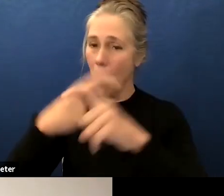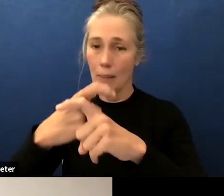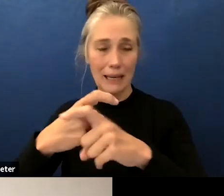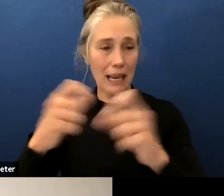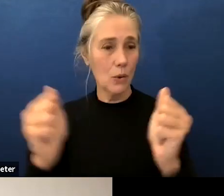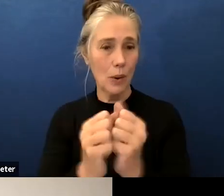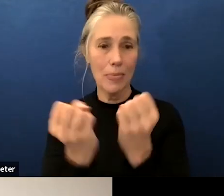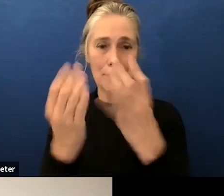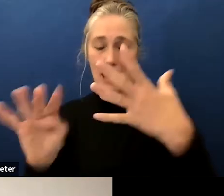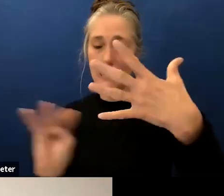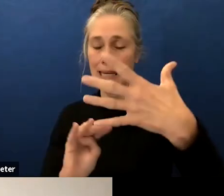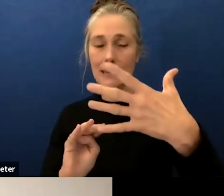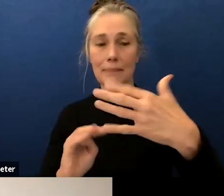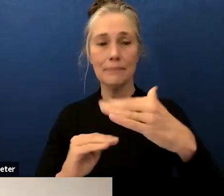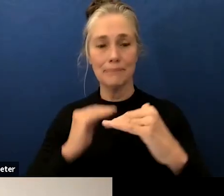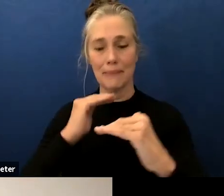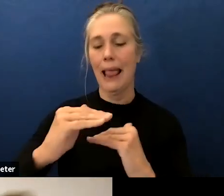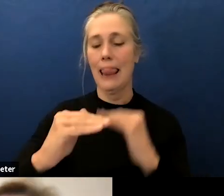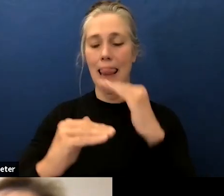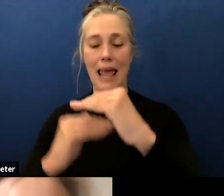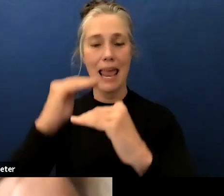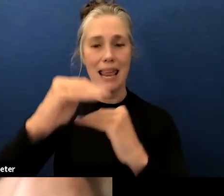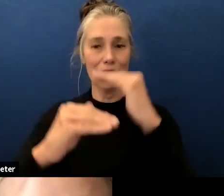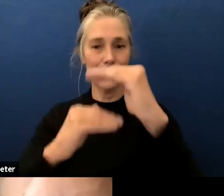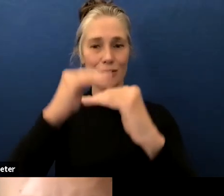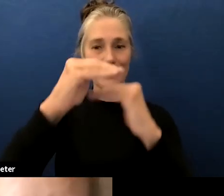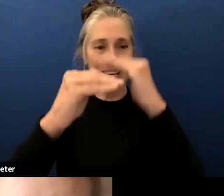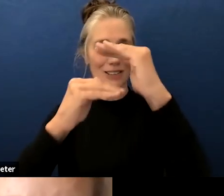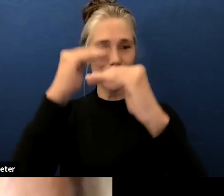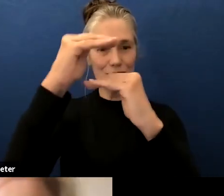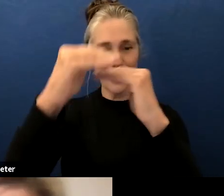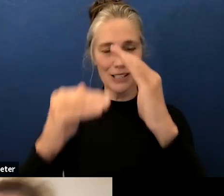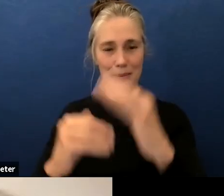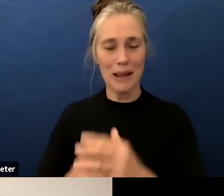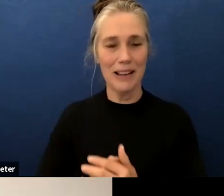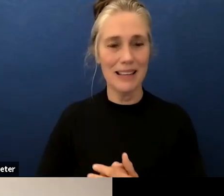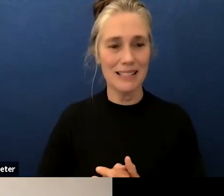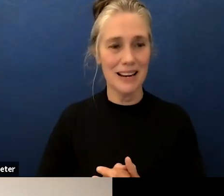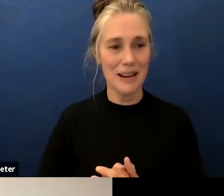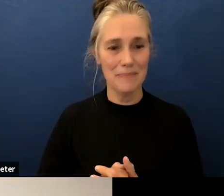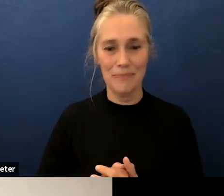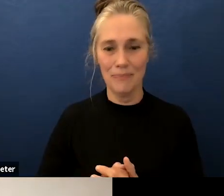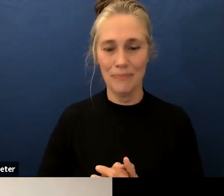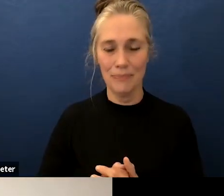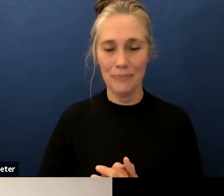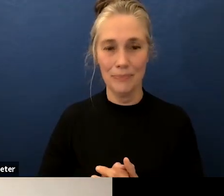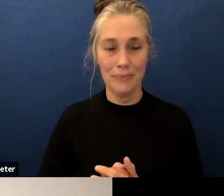complication no i'm happy thank you to bring that great any other comments or questions board members